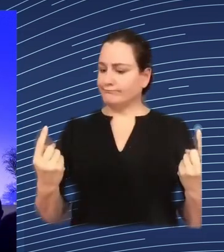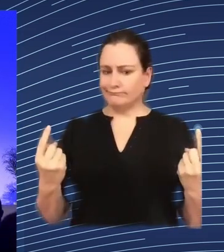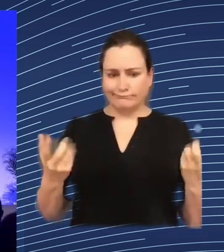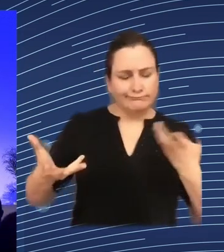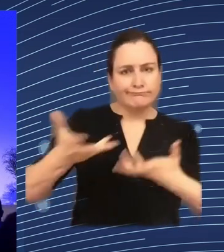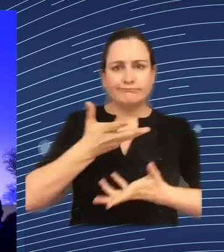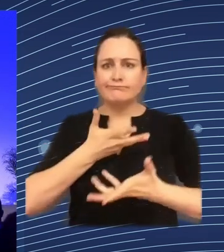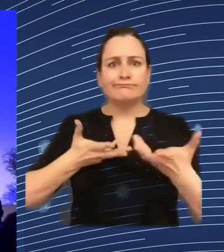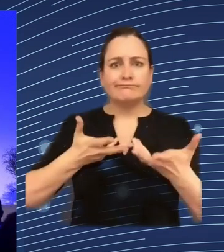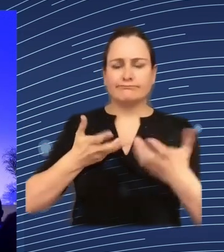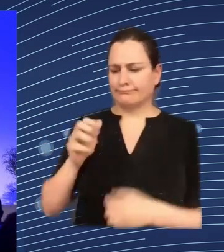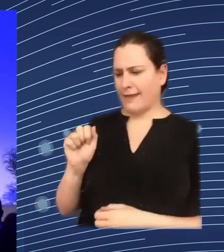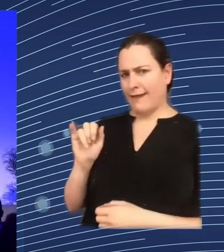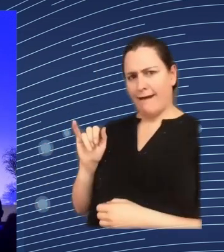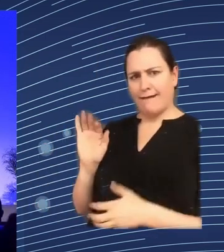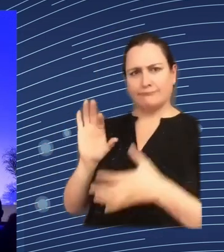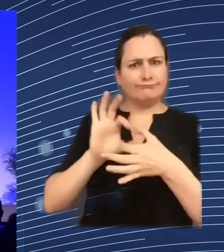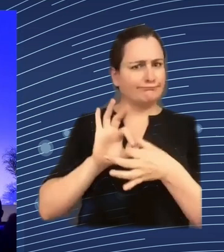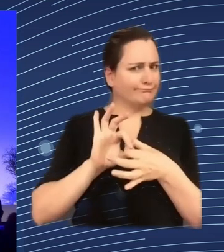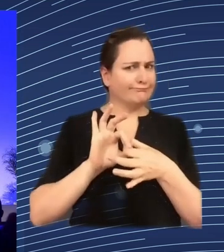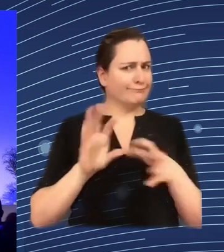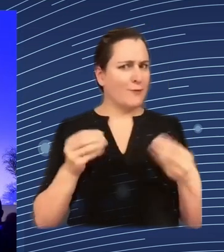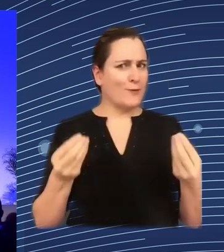my fellow panelists to join me on the stage